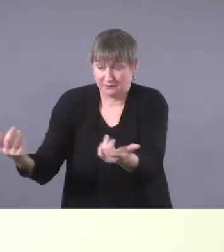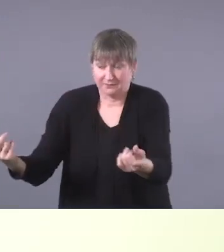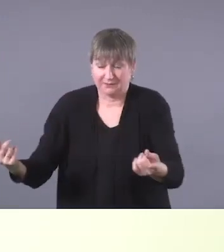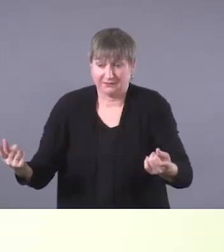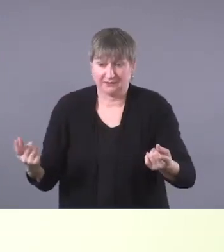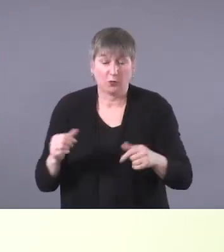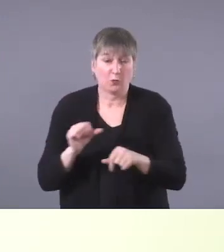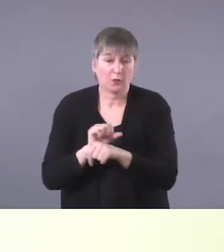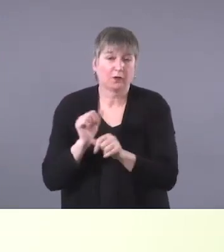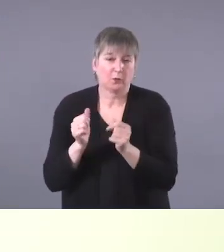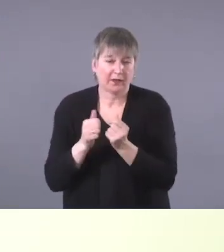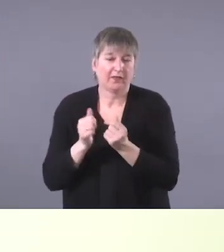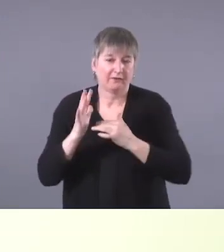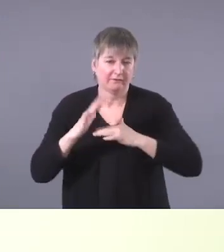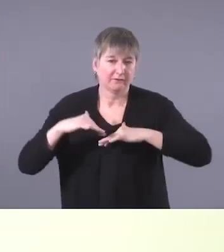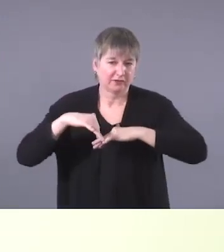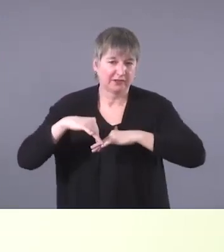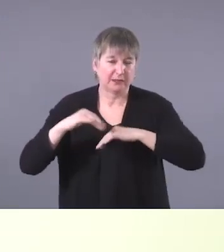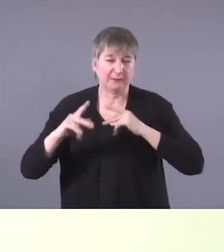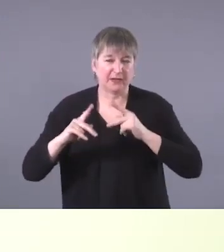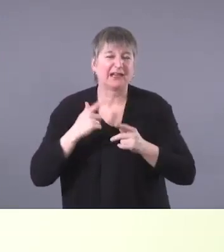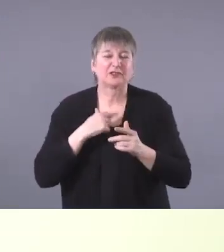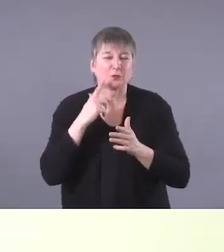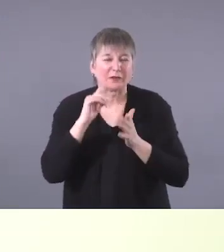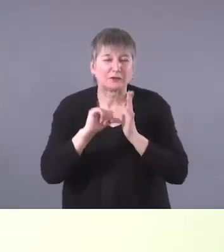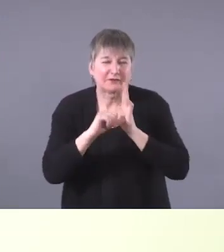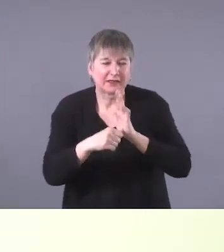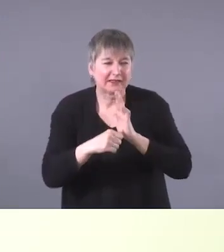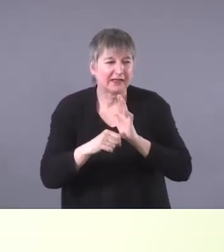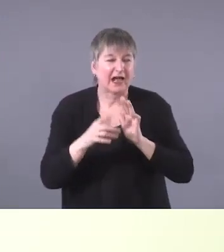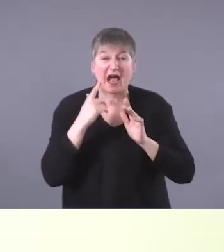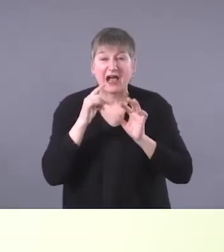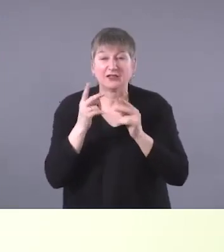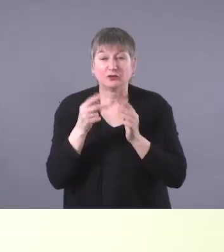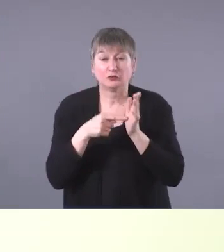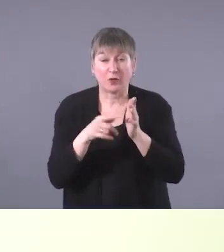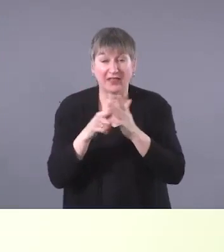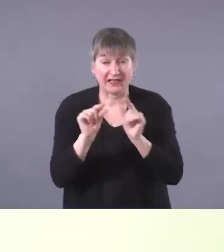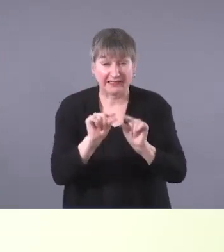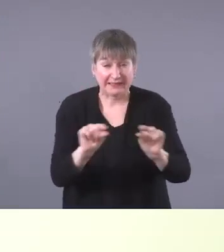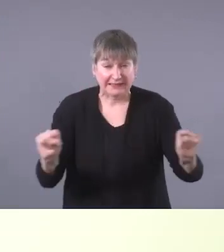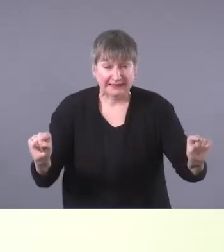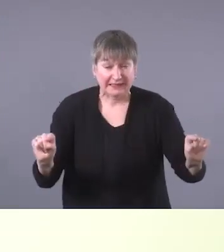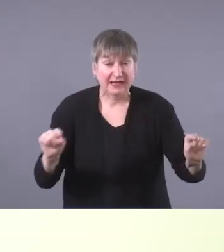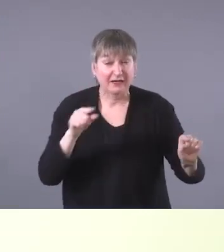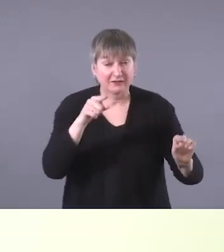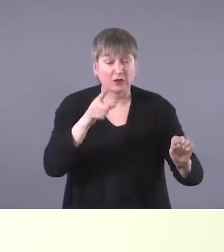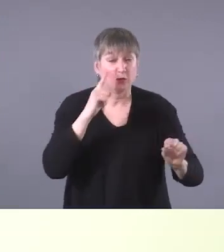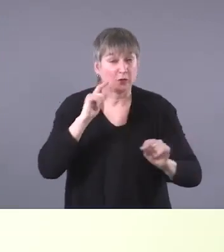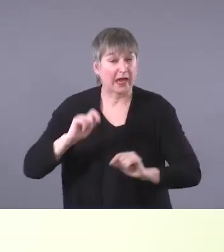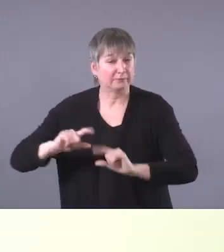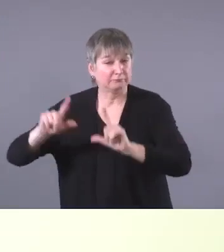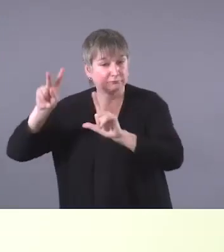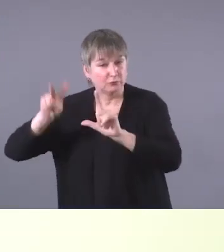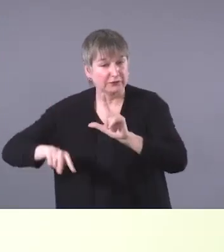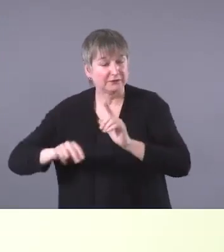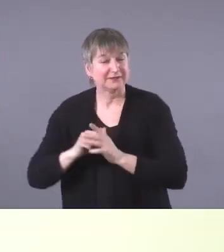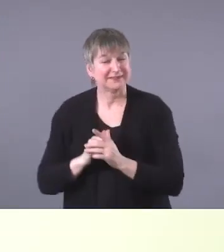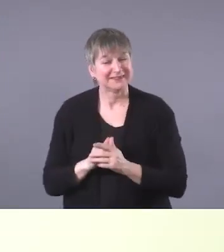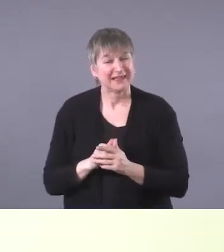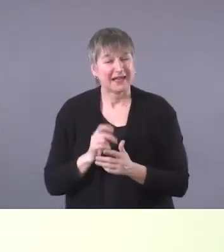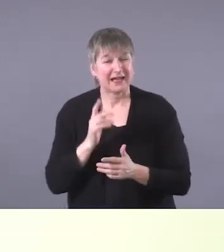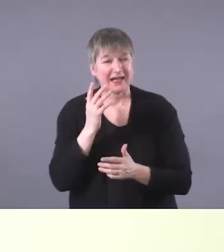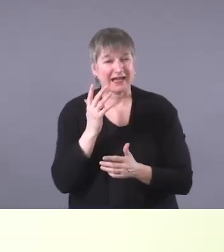working with first nations people. So I just wanted to highlight, I I've left a link so that you're well, you know, you can pull it up if you like, but I just kind of wanted